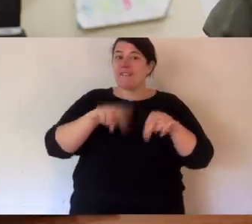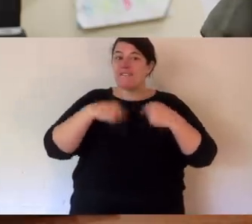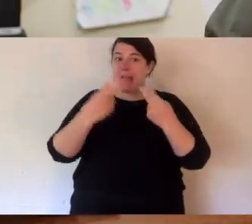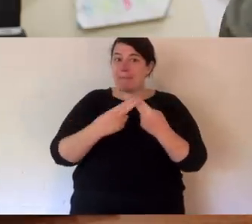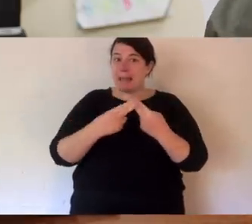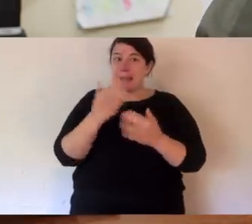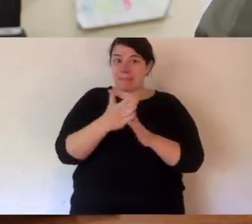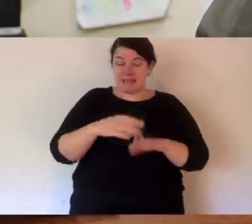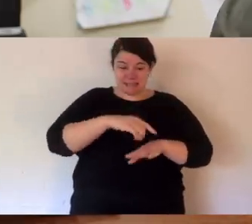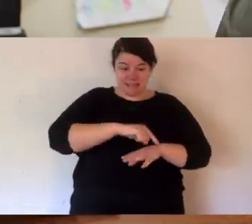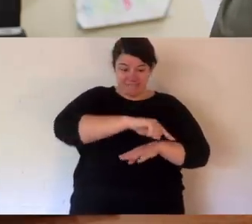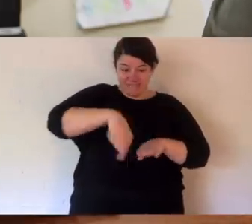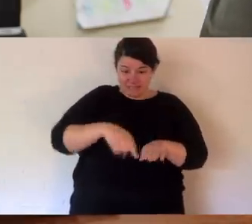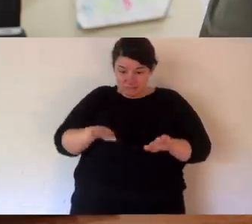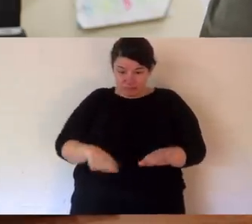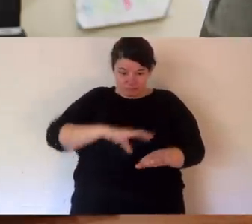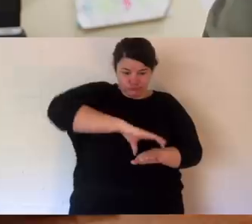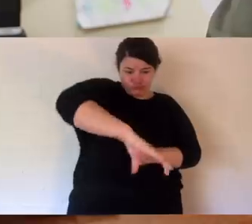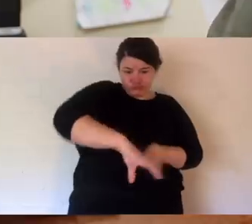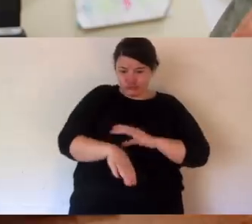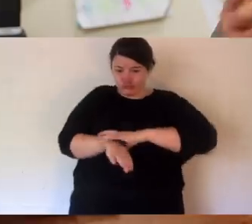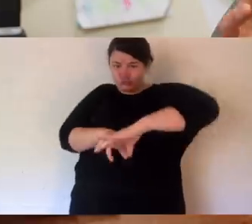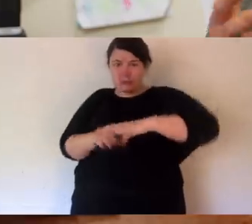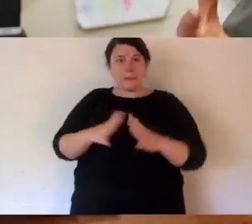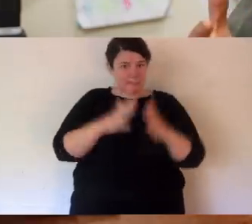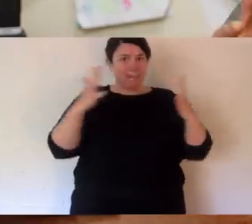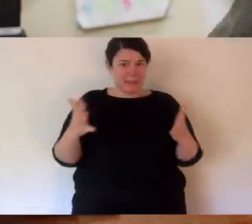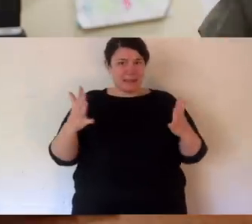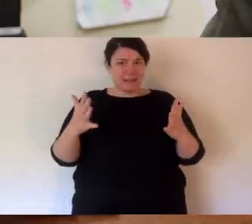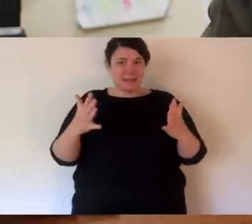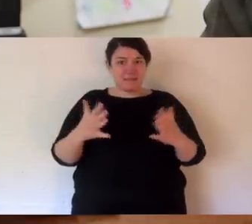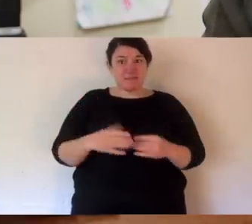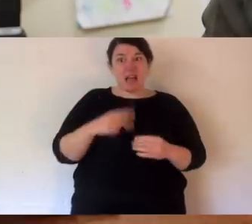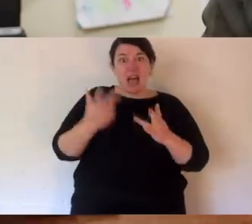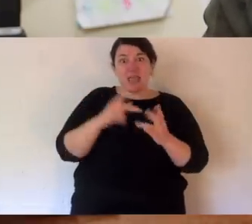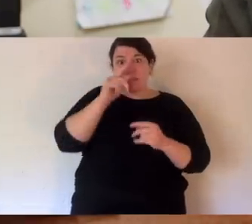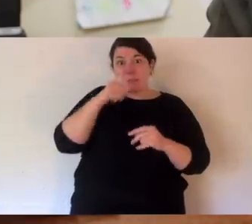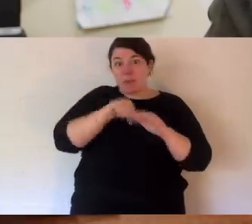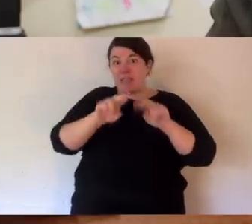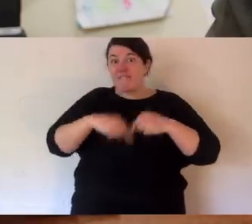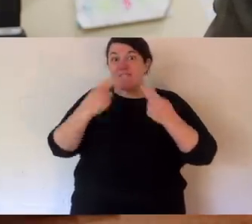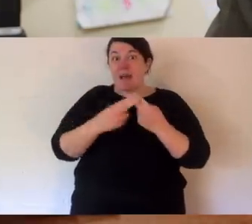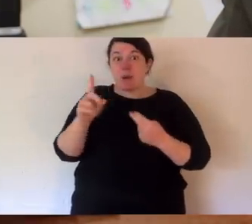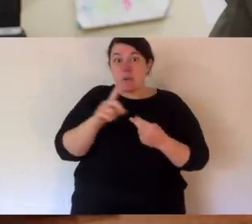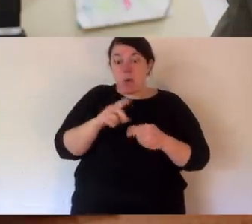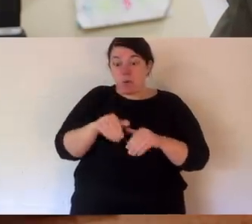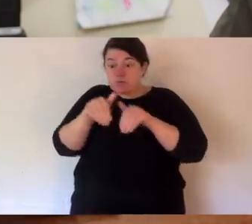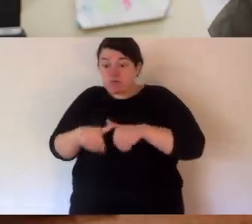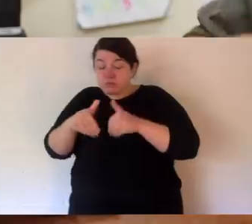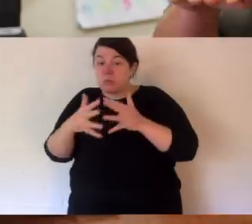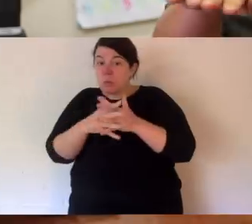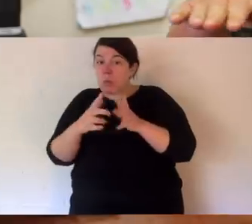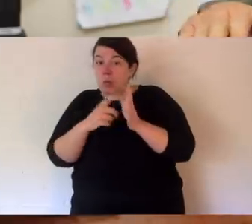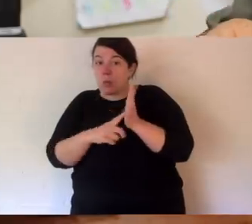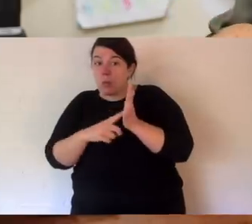they have big feet. Now, their friends, their cousins, their relatives range from bettongs to potteroos,